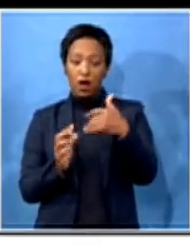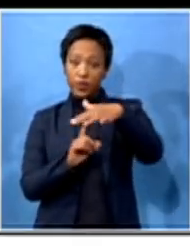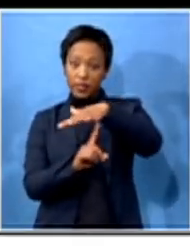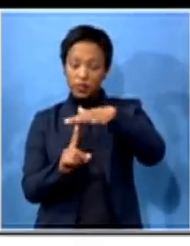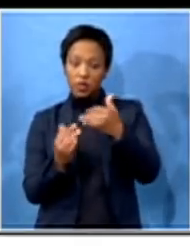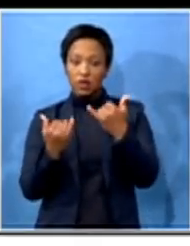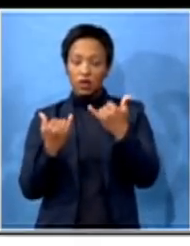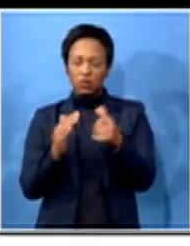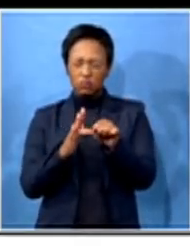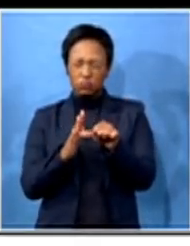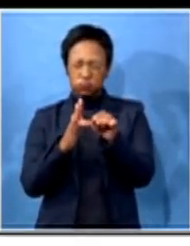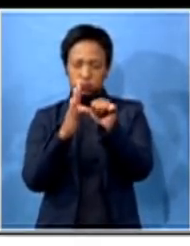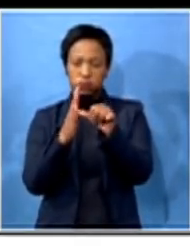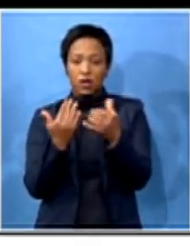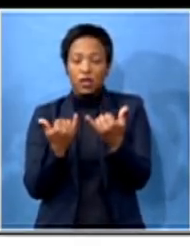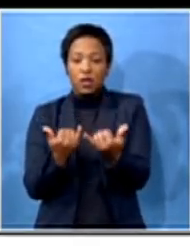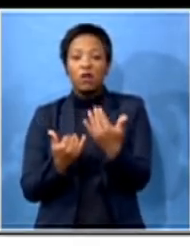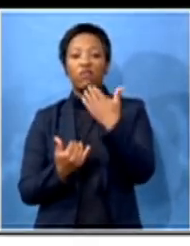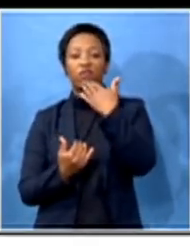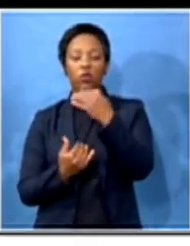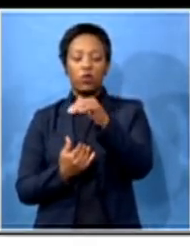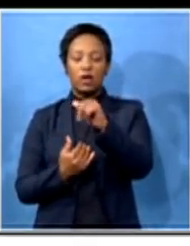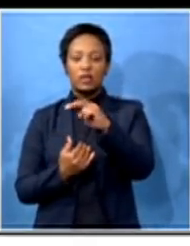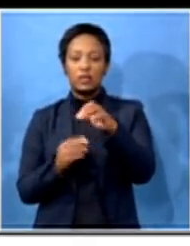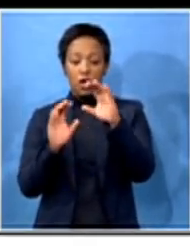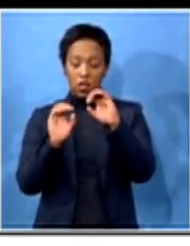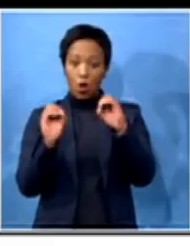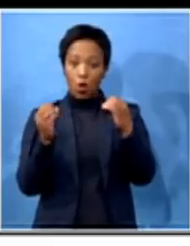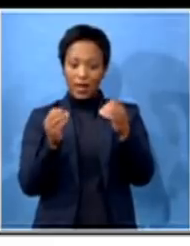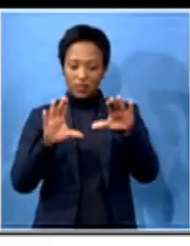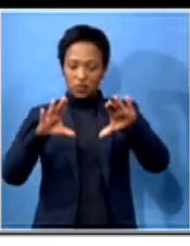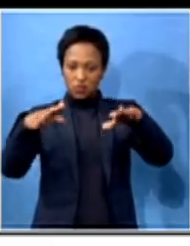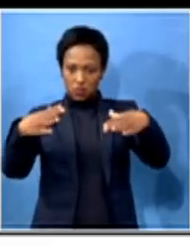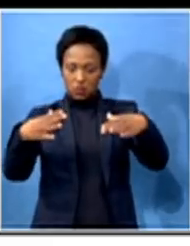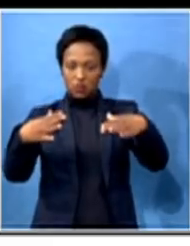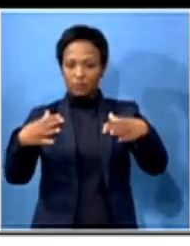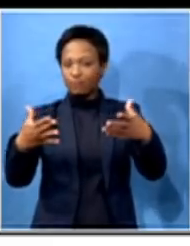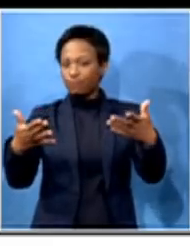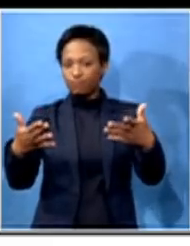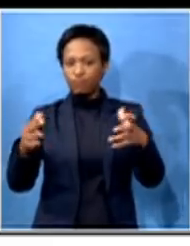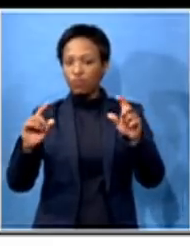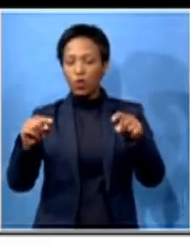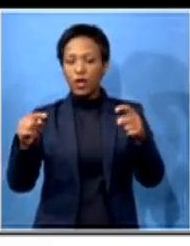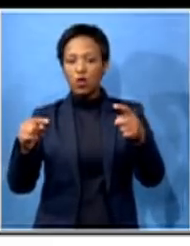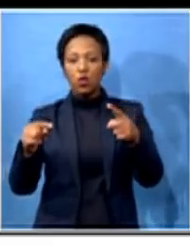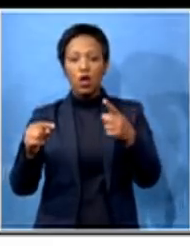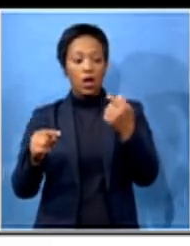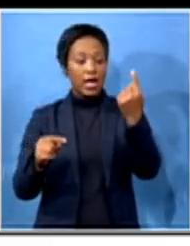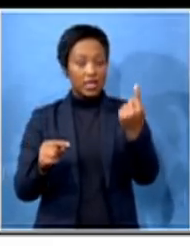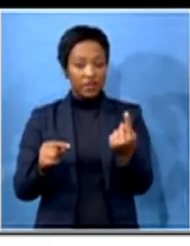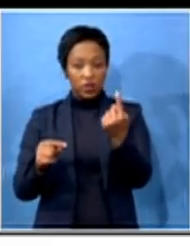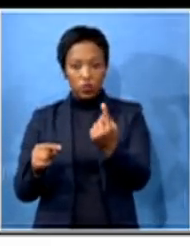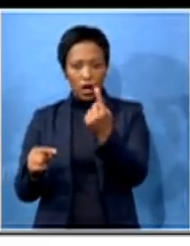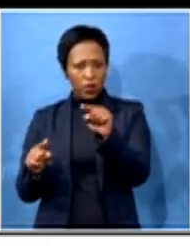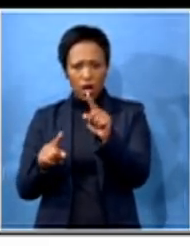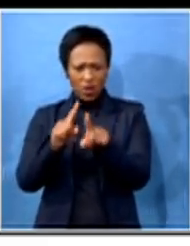what is of paramount importance for an ANC, that is an organization where you cannot throw away your individuals until the